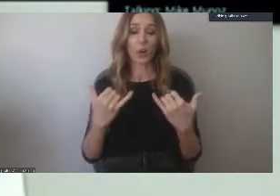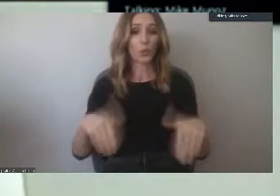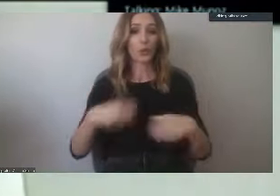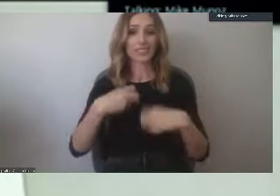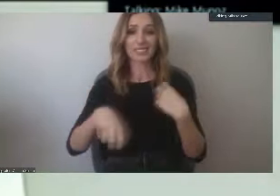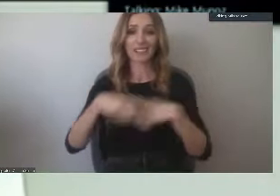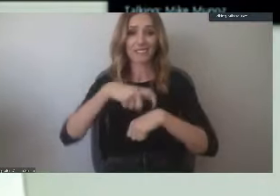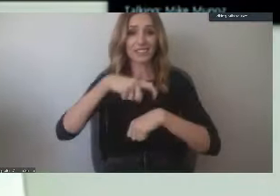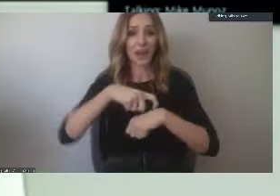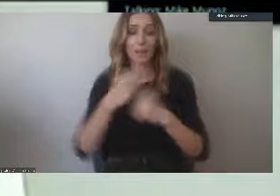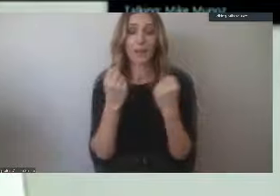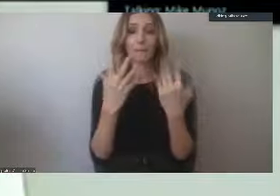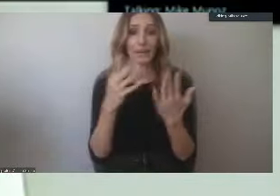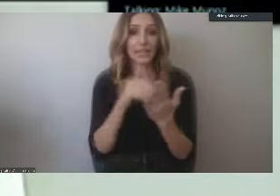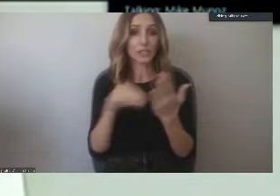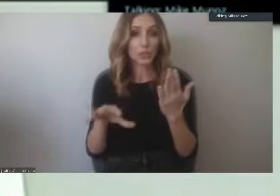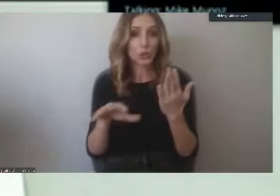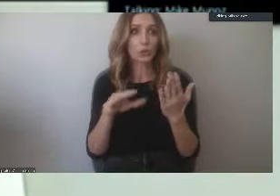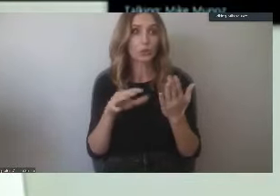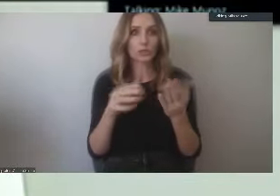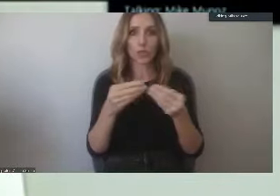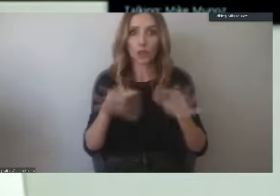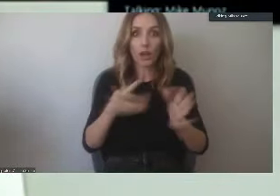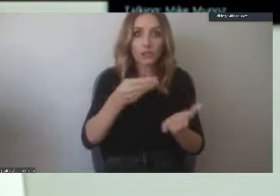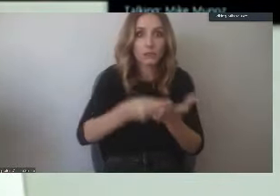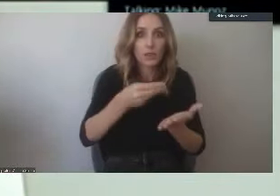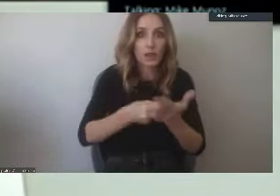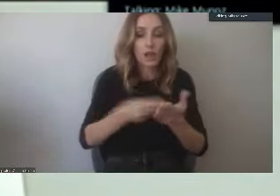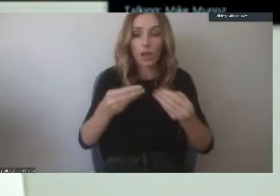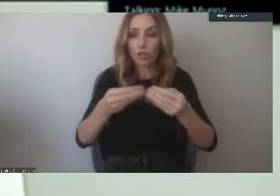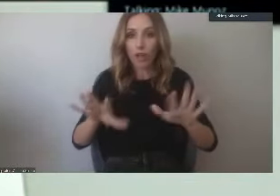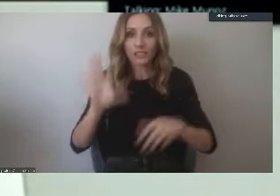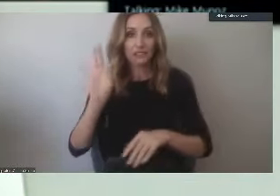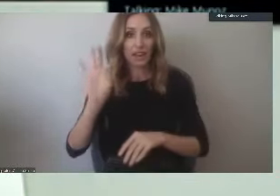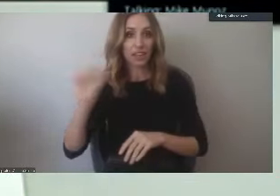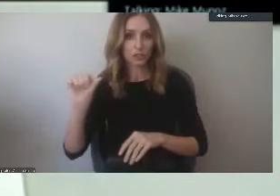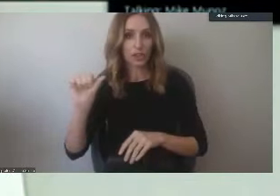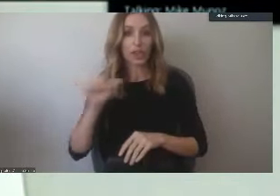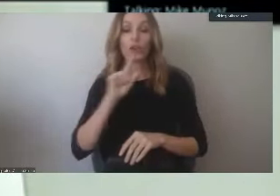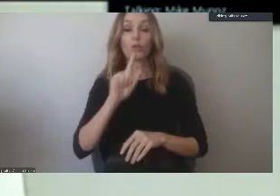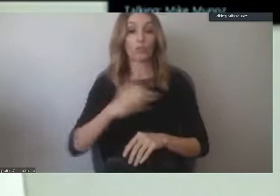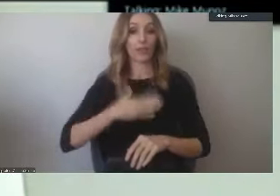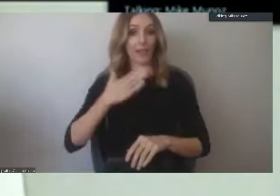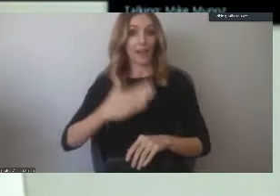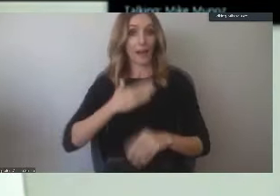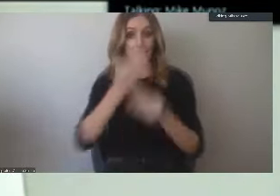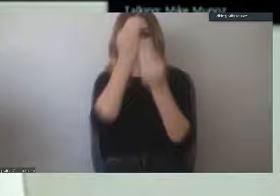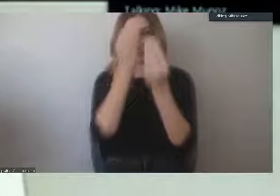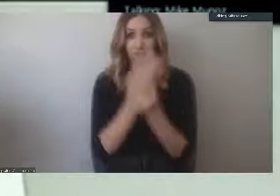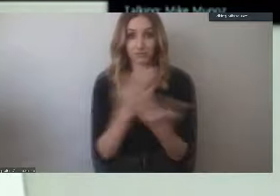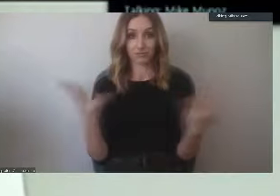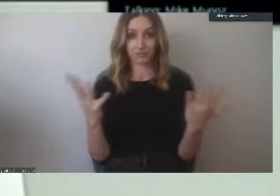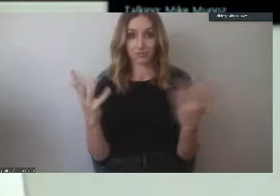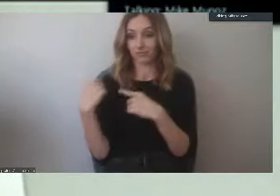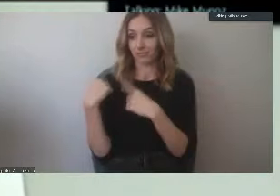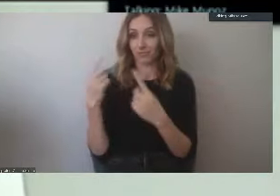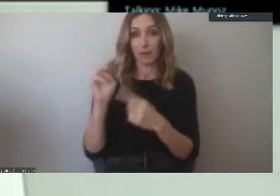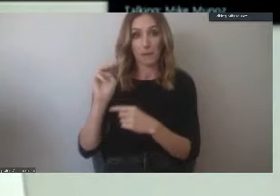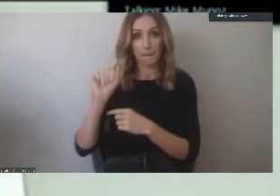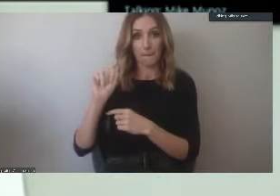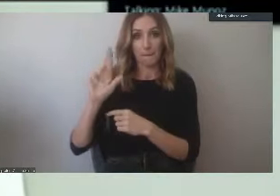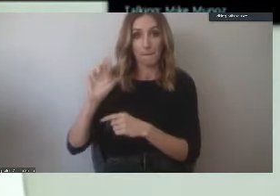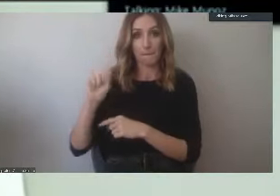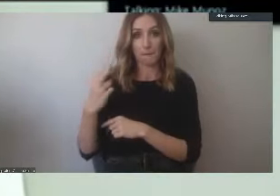and so really quick access to financial aid matters. And so I'm very proud to share with you that just since March 18th, when we went